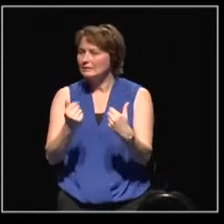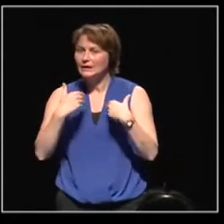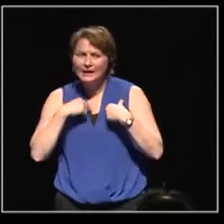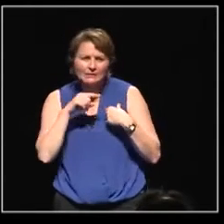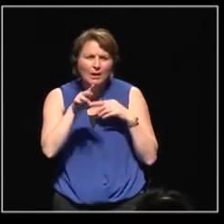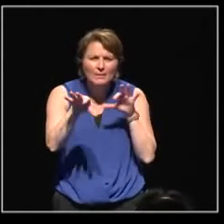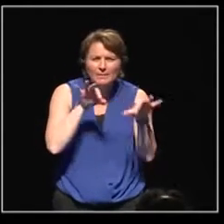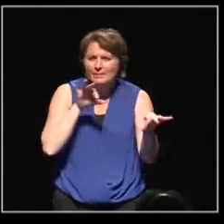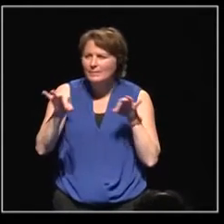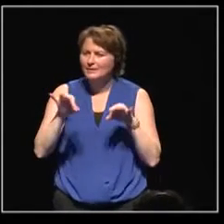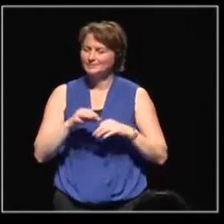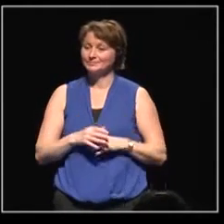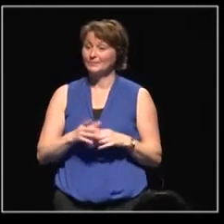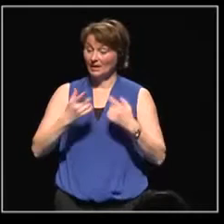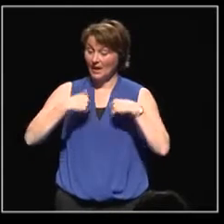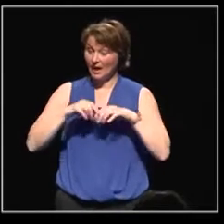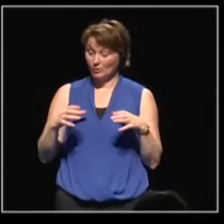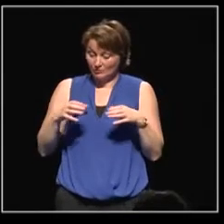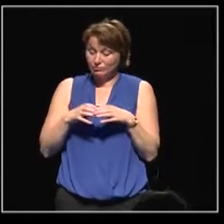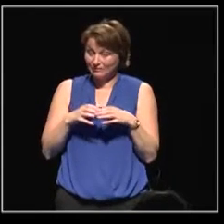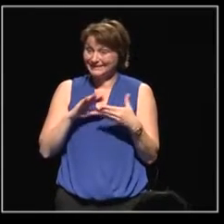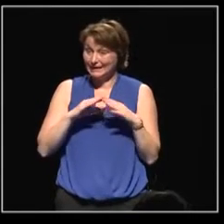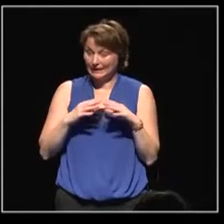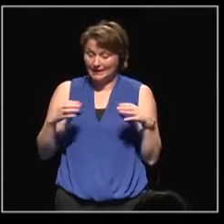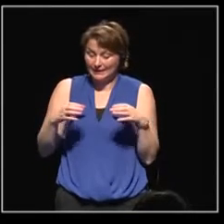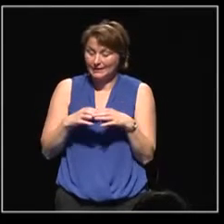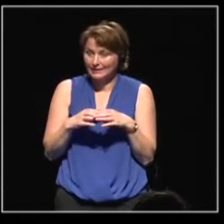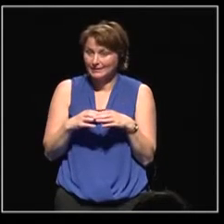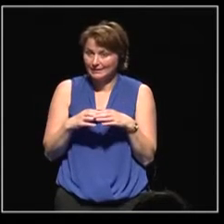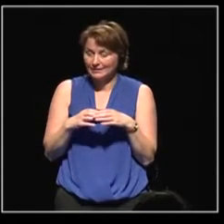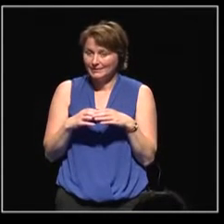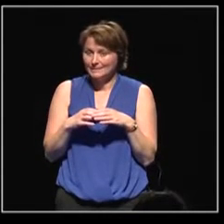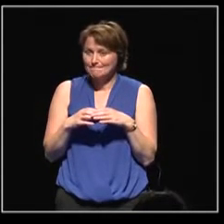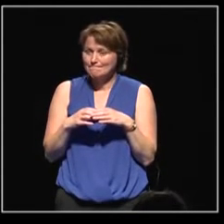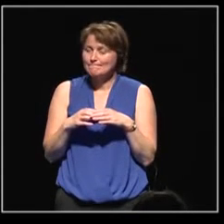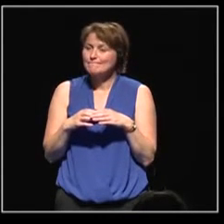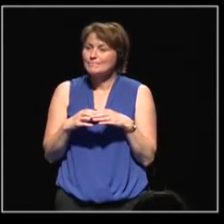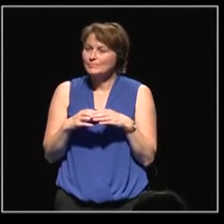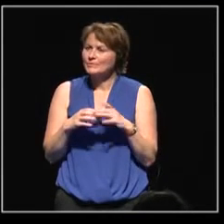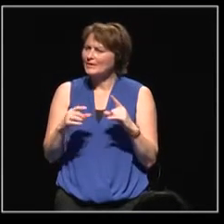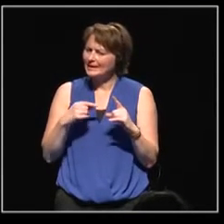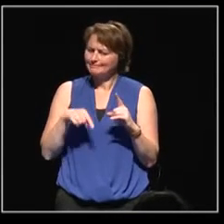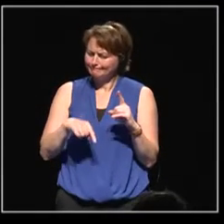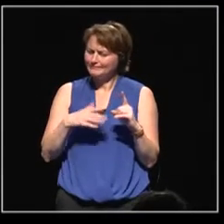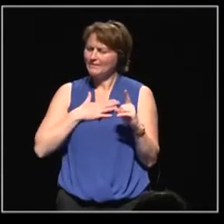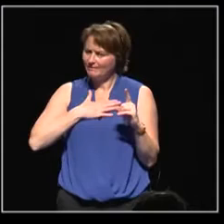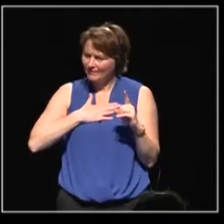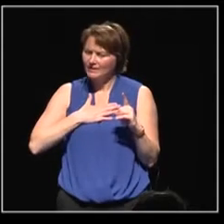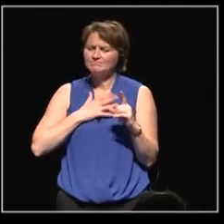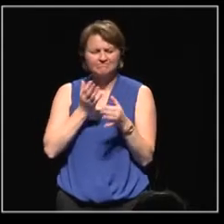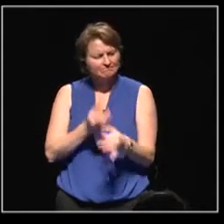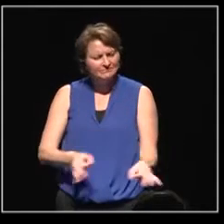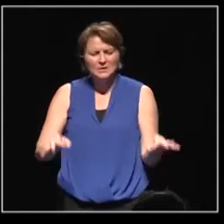Our charter, our city's charter, attaches great importance to this